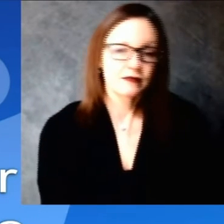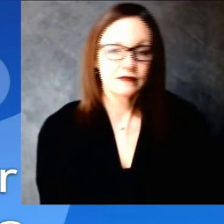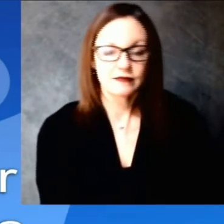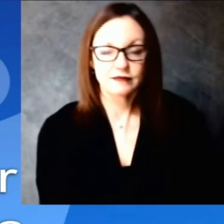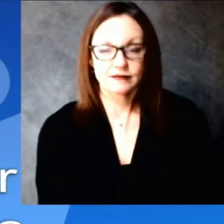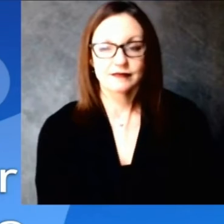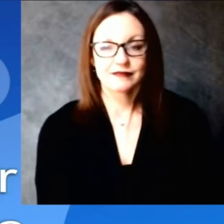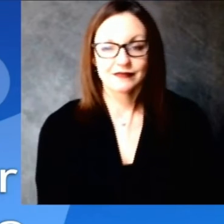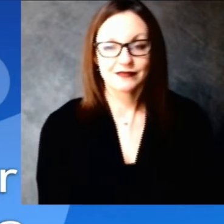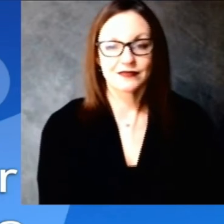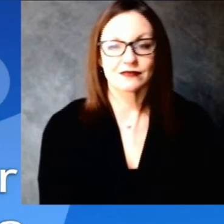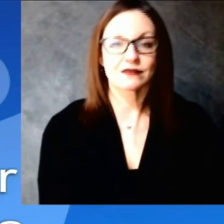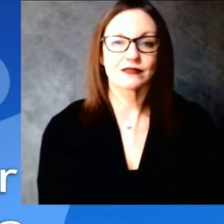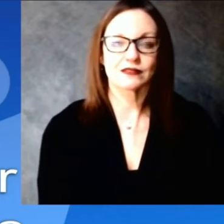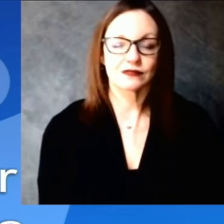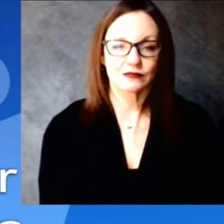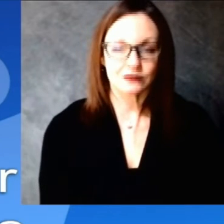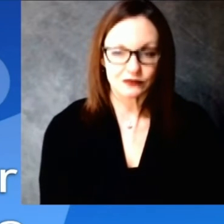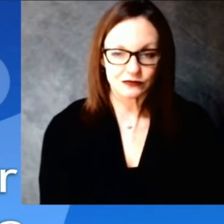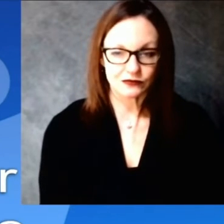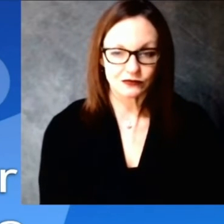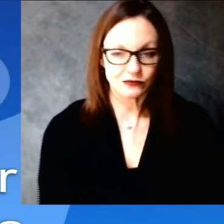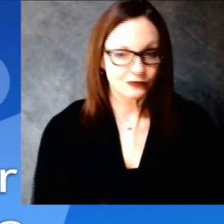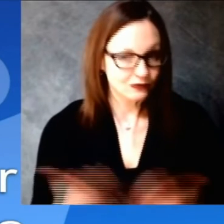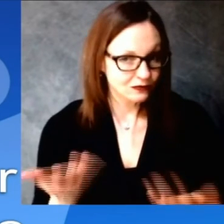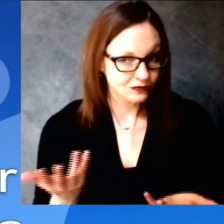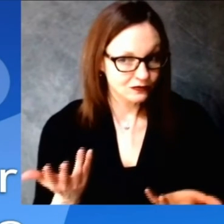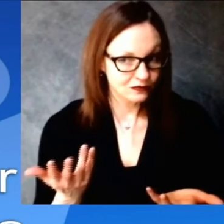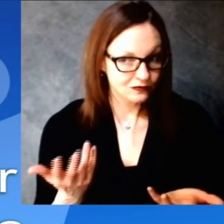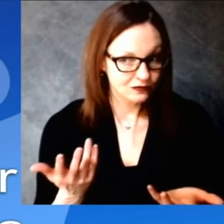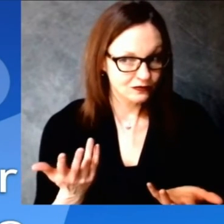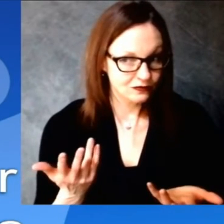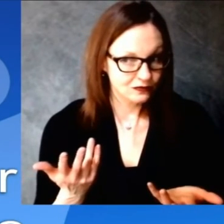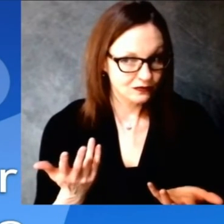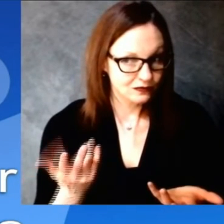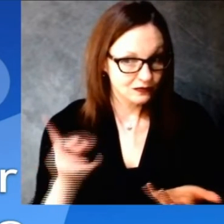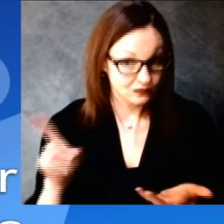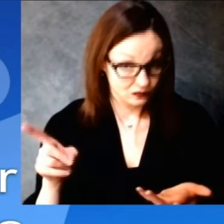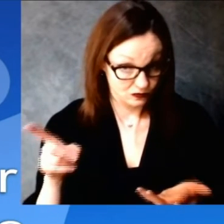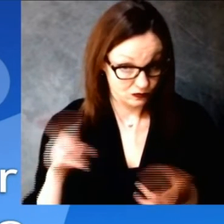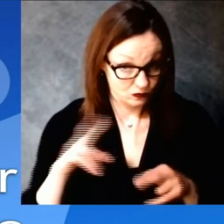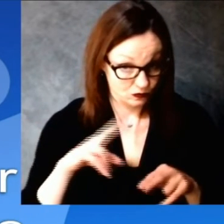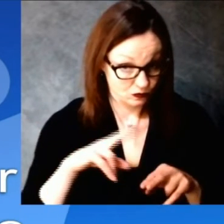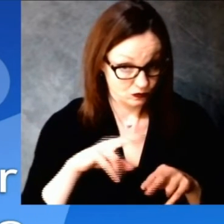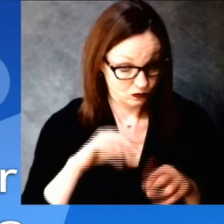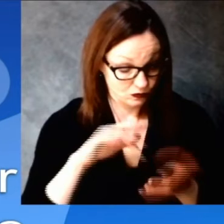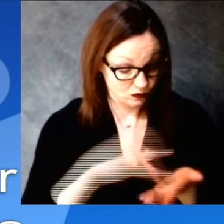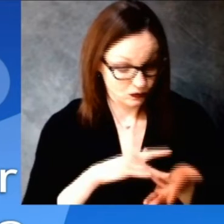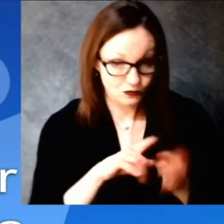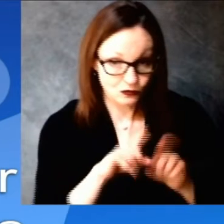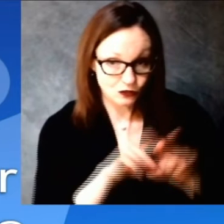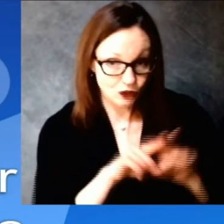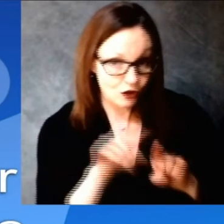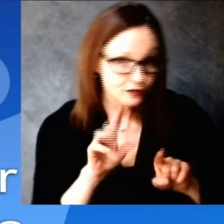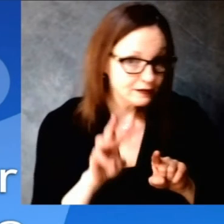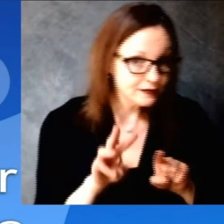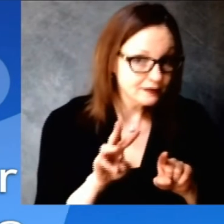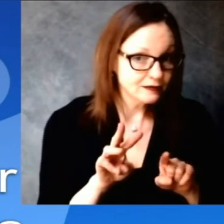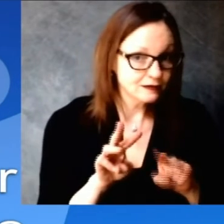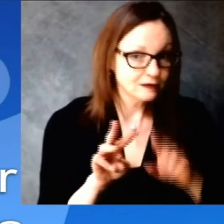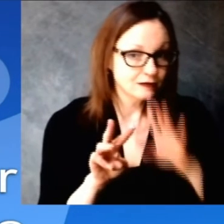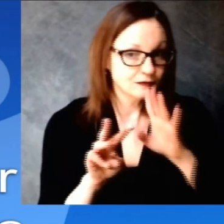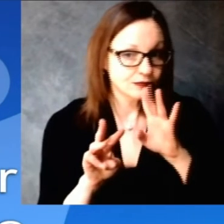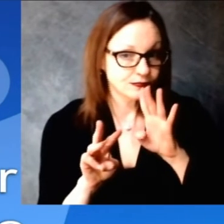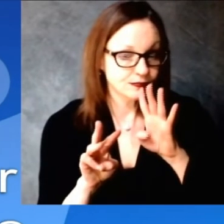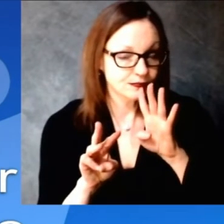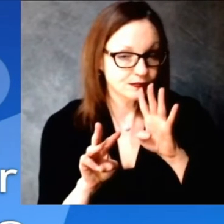a reminder star six will mute and unmute your phone megan are you on the call hi